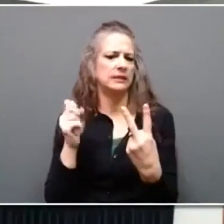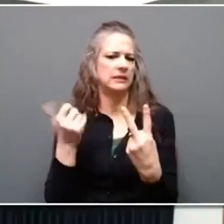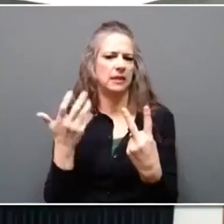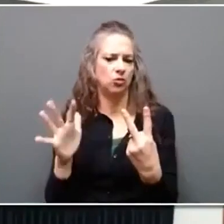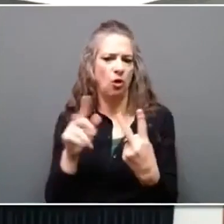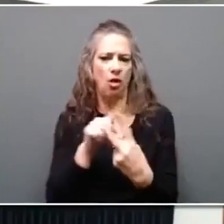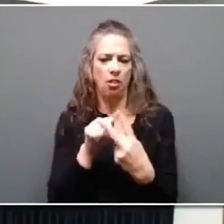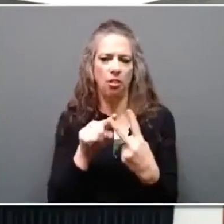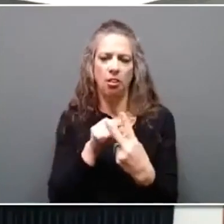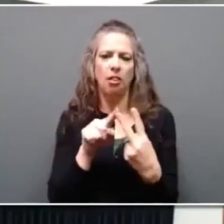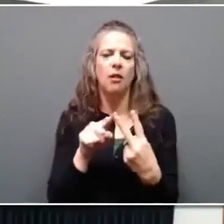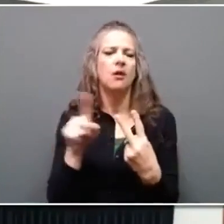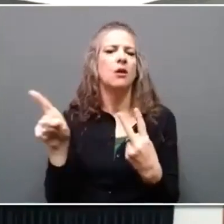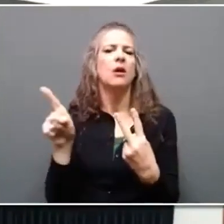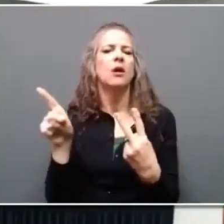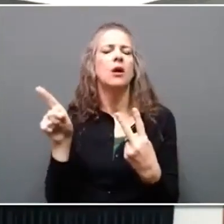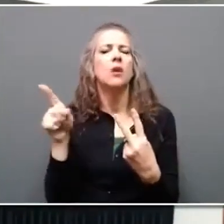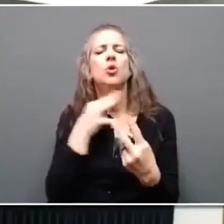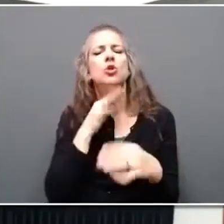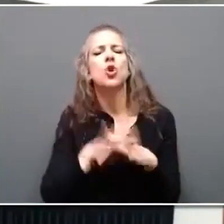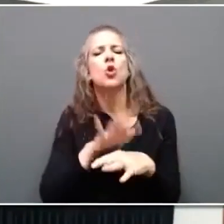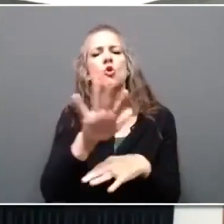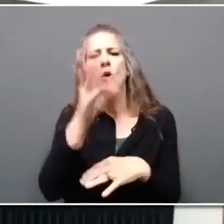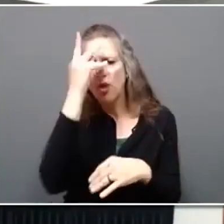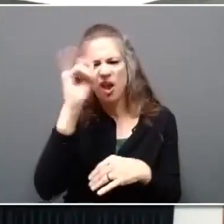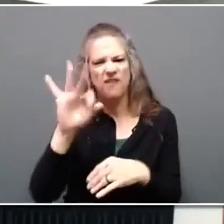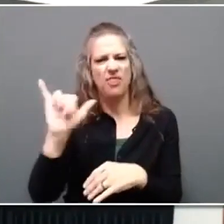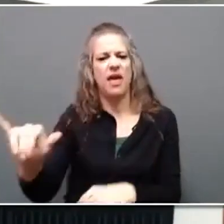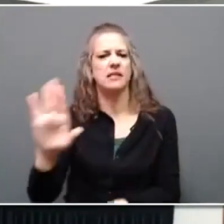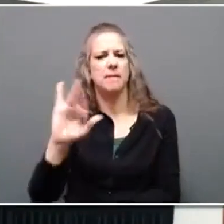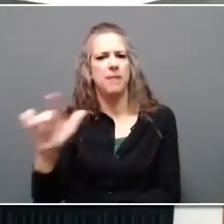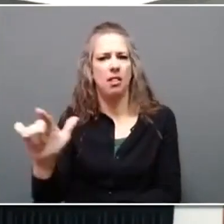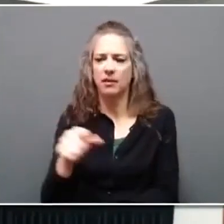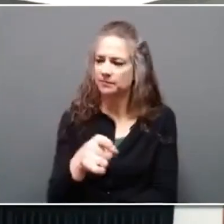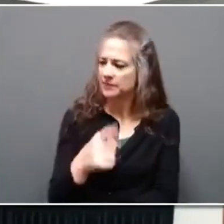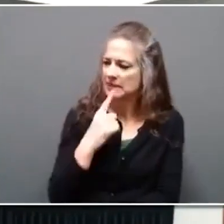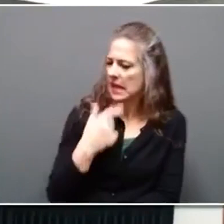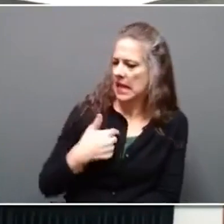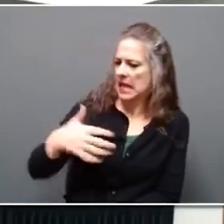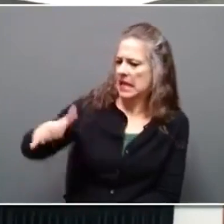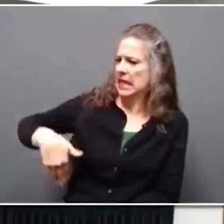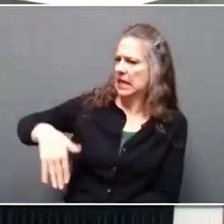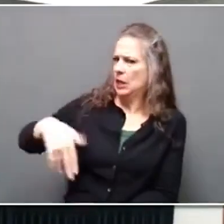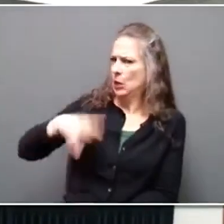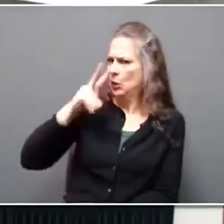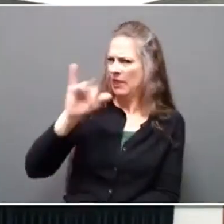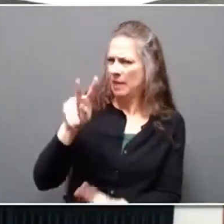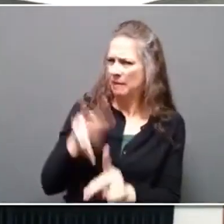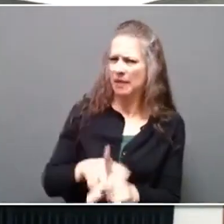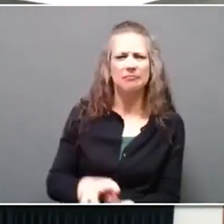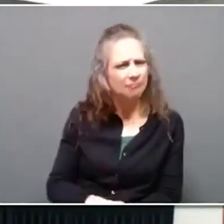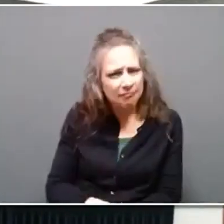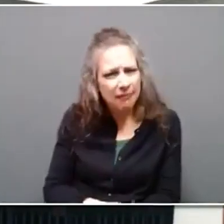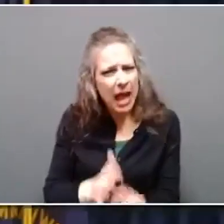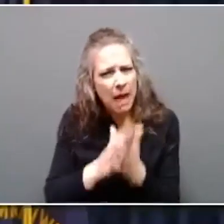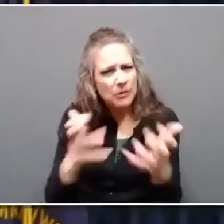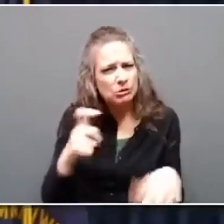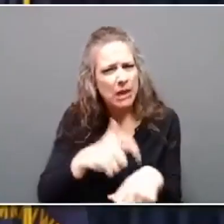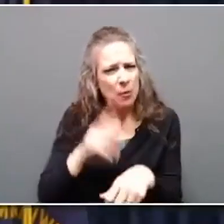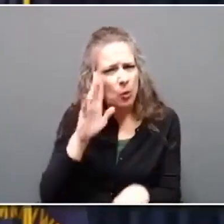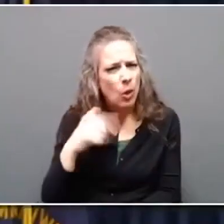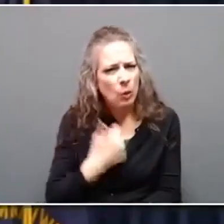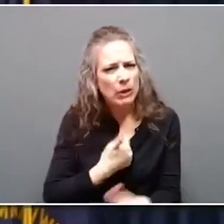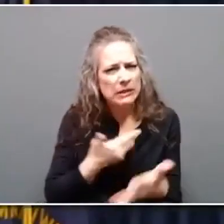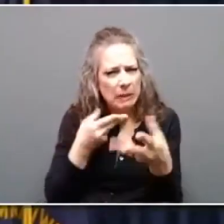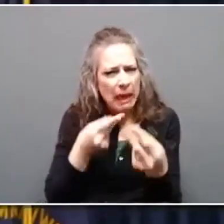on your thoughts on it. Thank you. I haven't looked at it yet, but how much time are we going to spend in